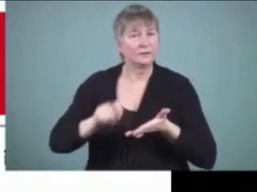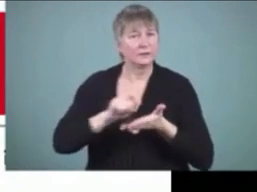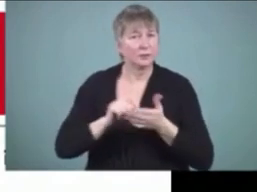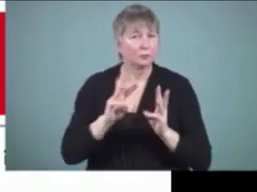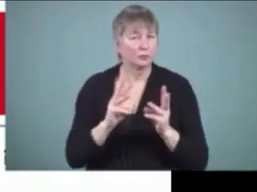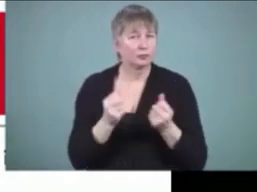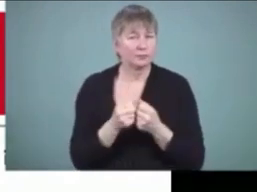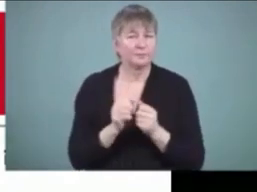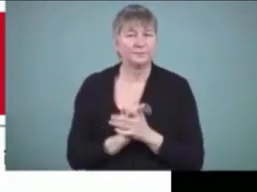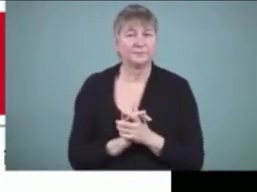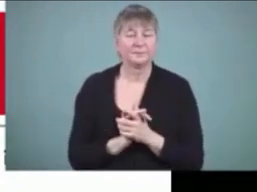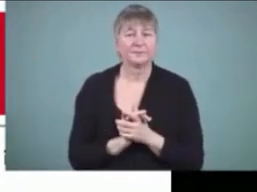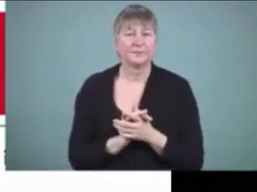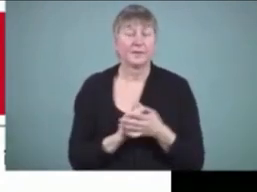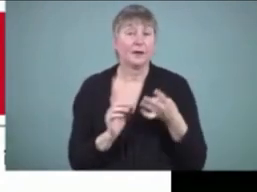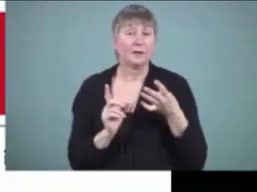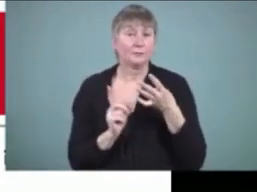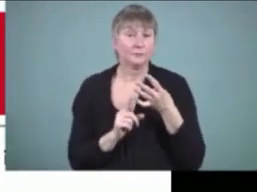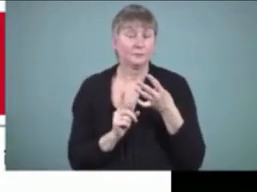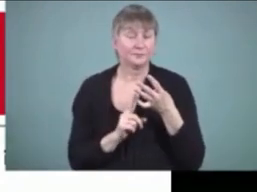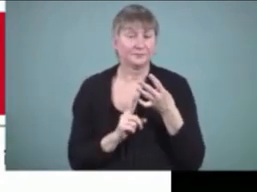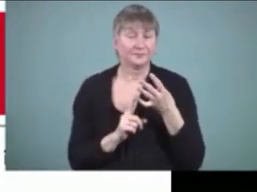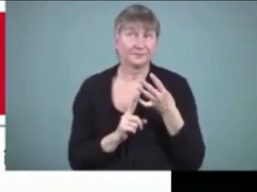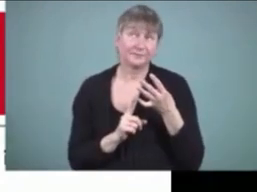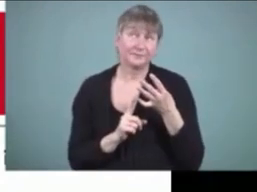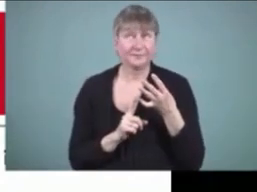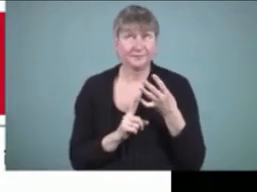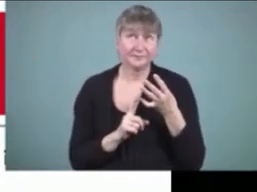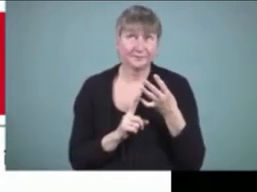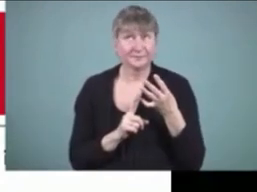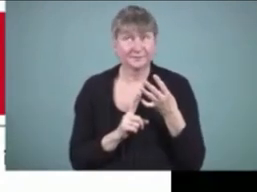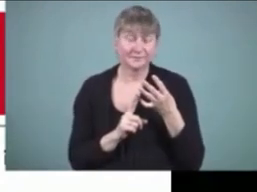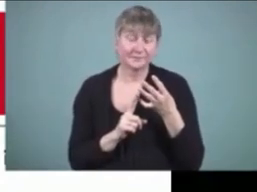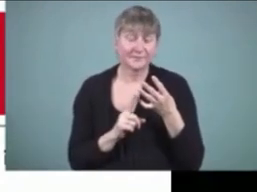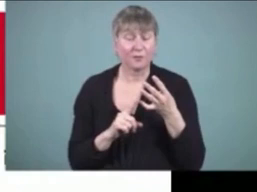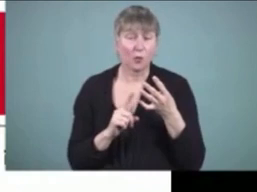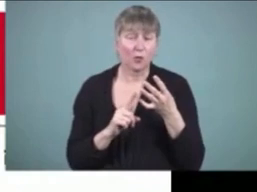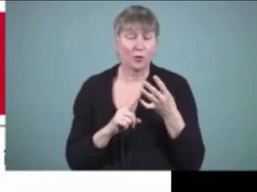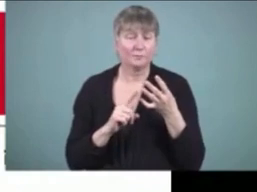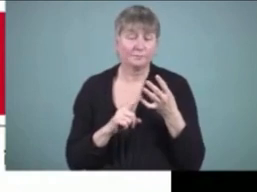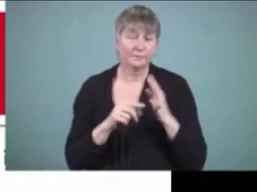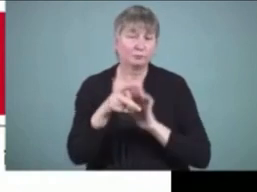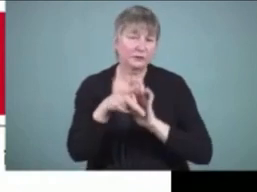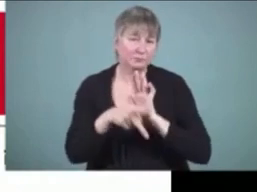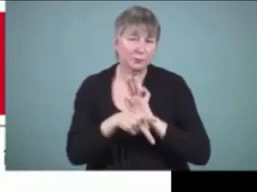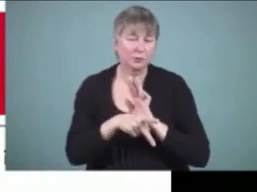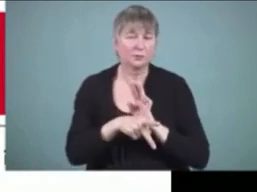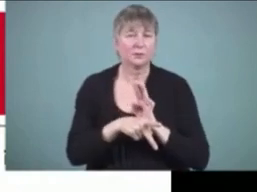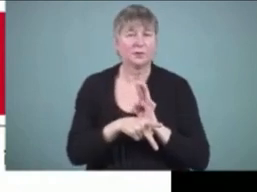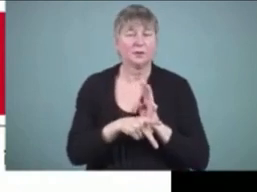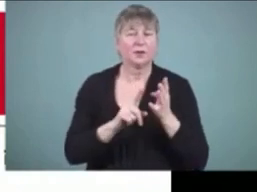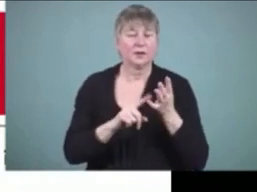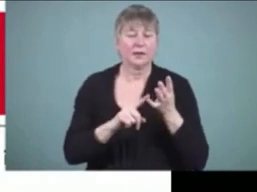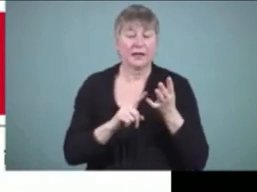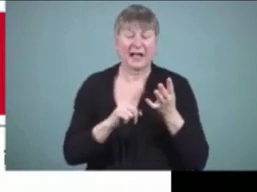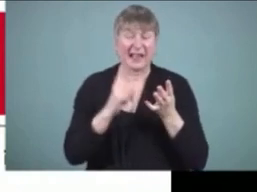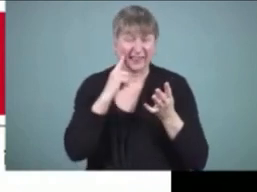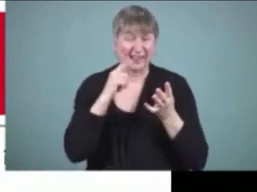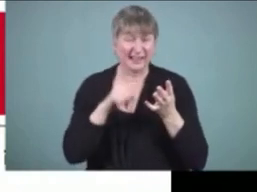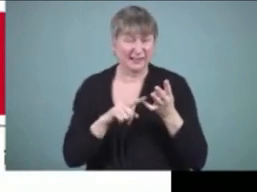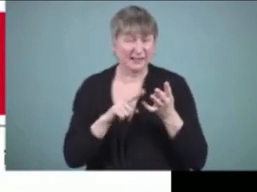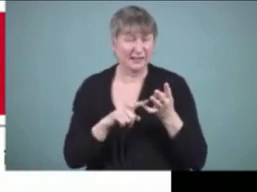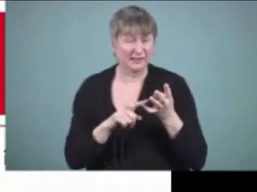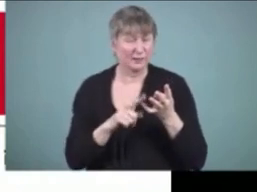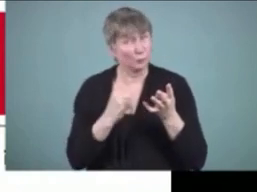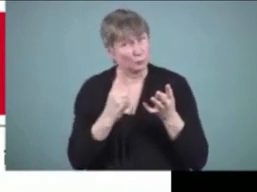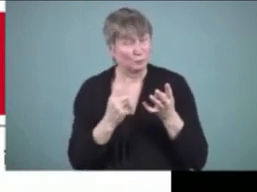implementation kind of principle that I think is probably one of the most important, if you